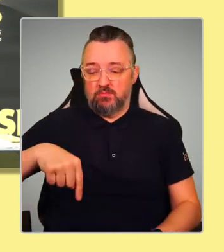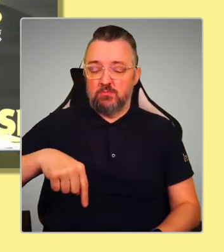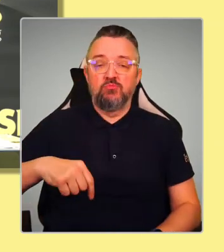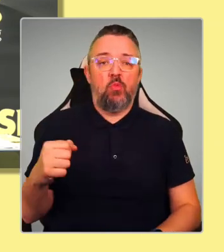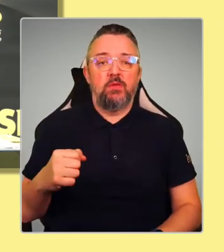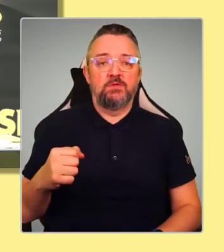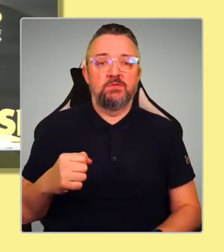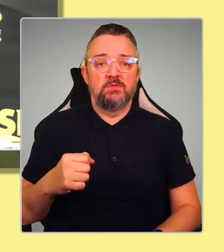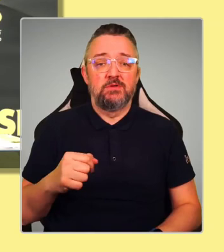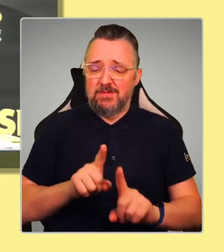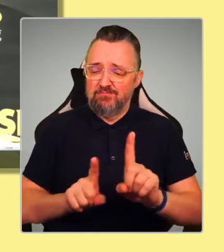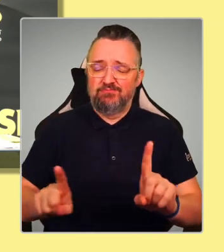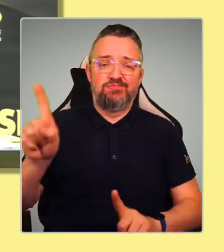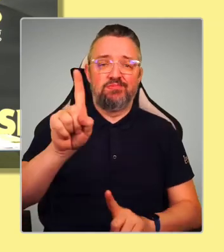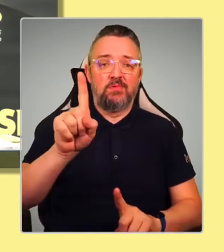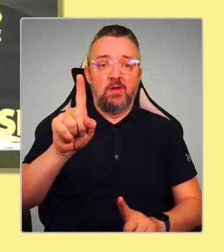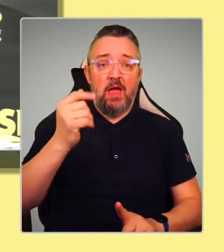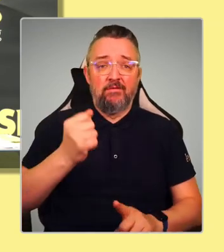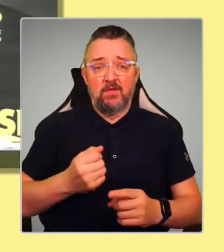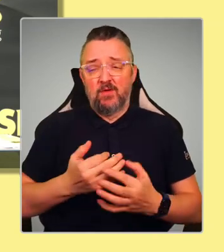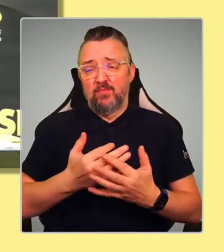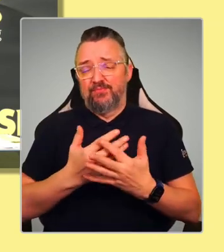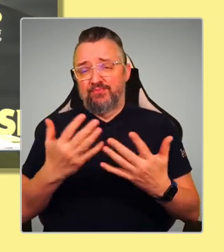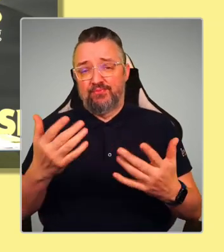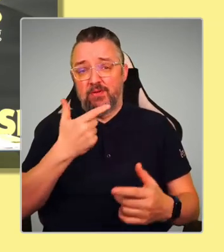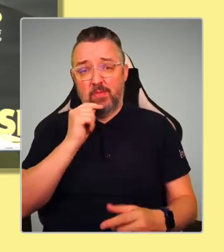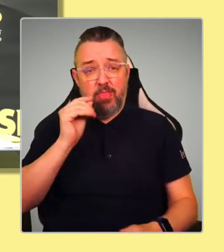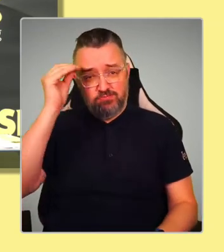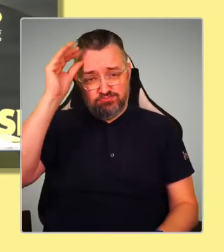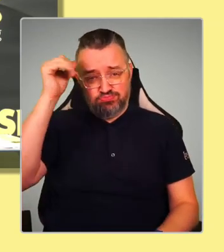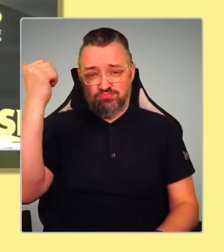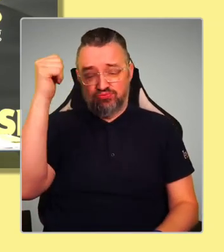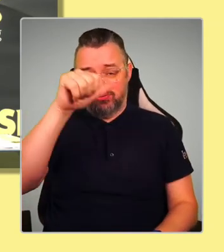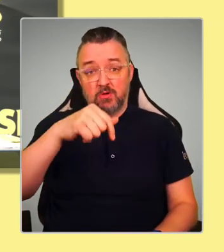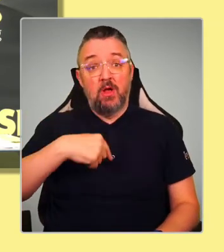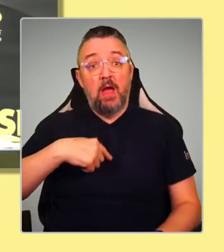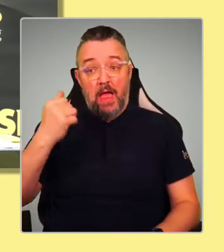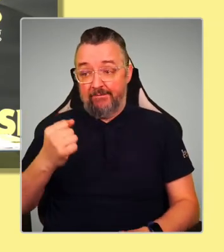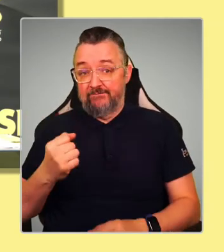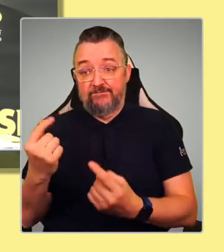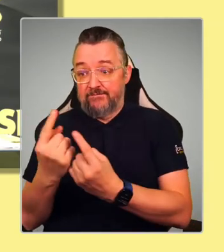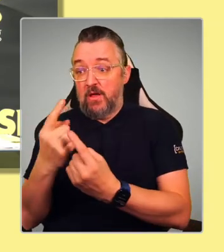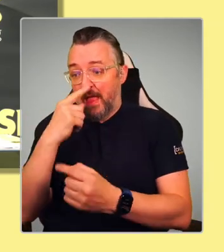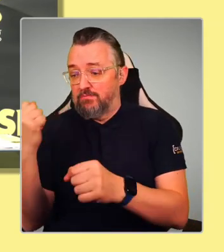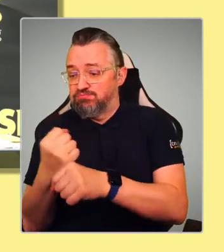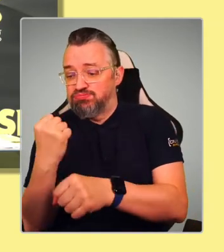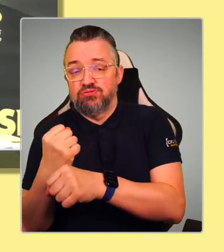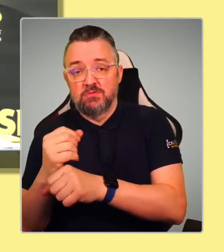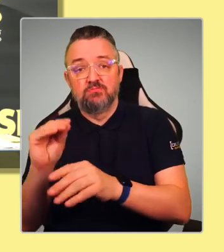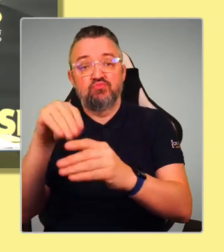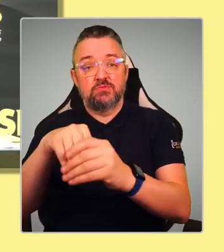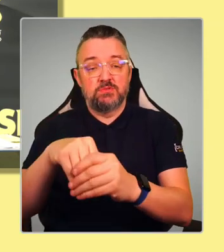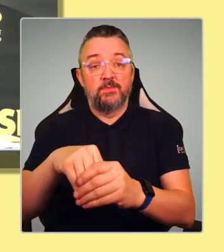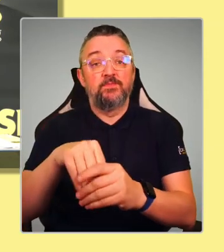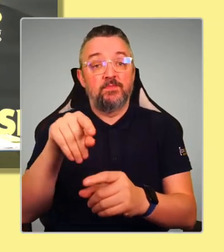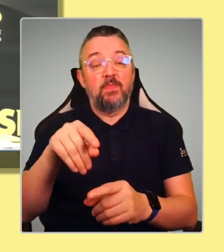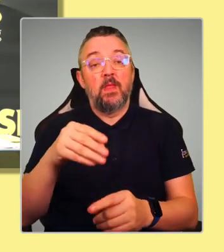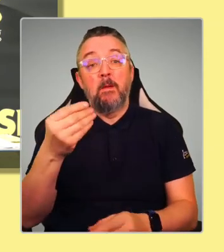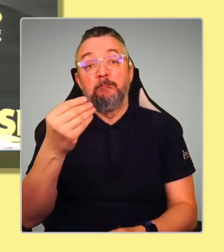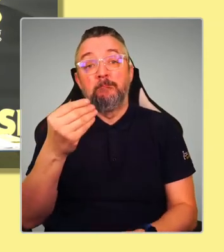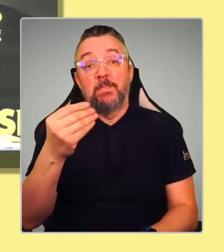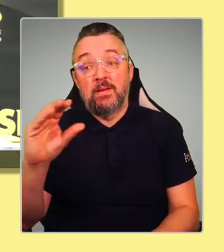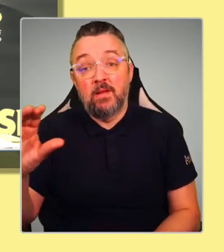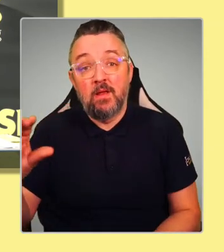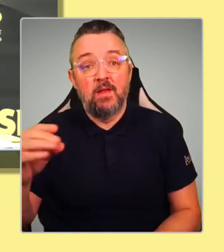of innovation. And we have products right now that could go into production. We're quite good at getting seed funding so that, you know, people can get a few thousand